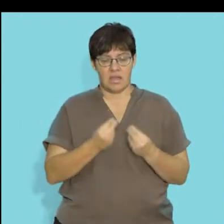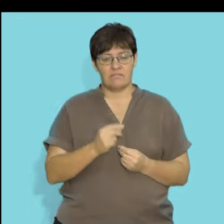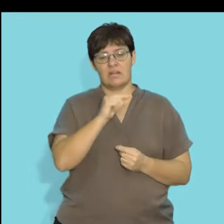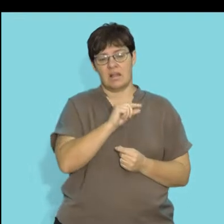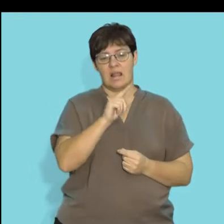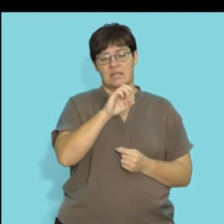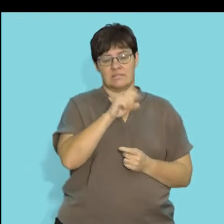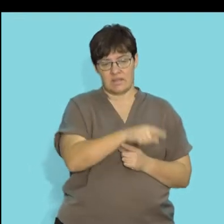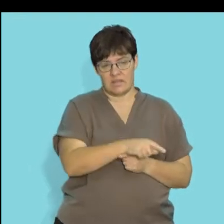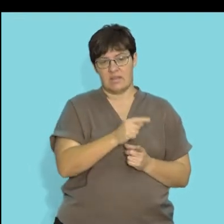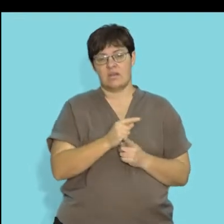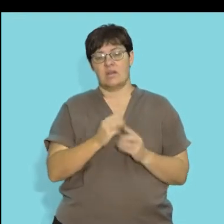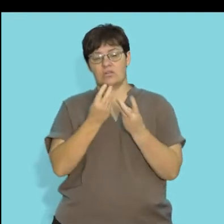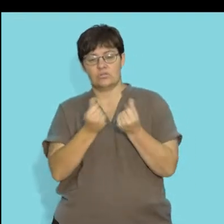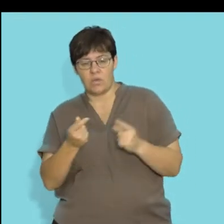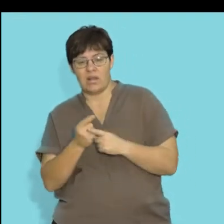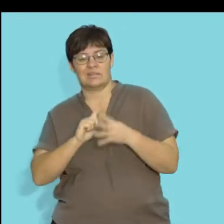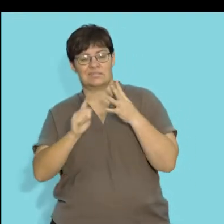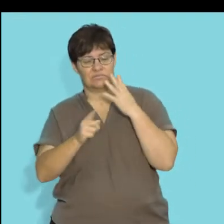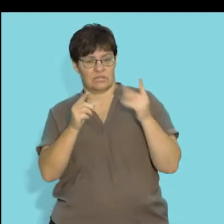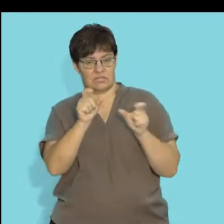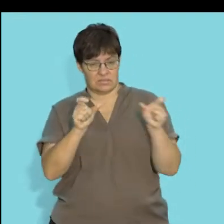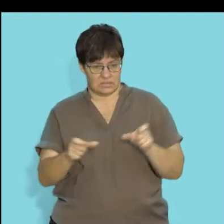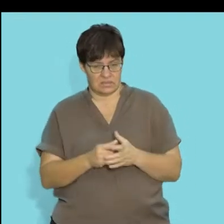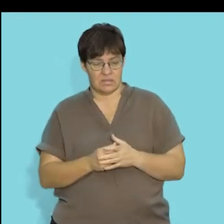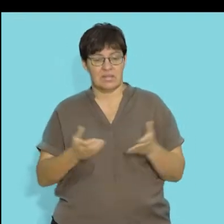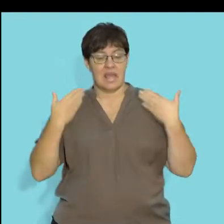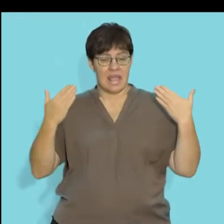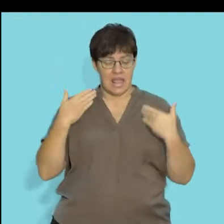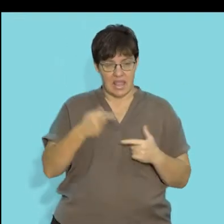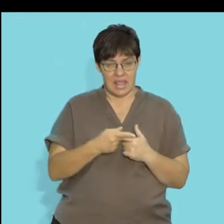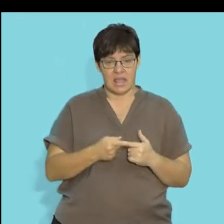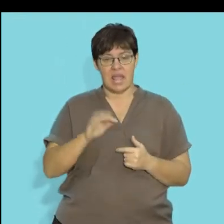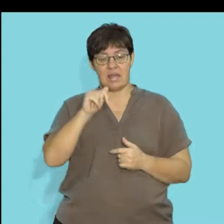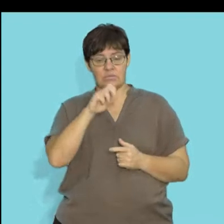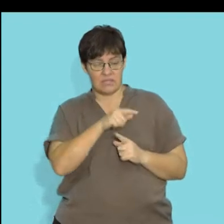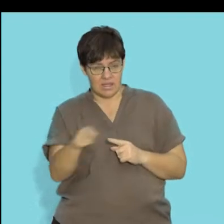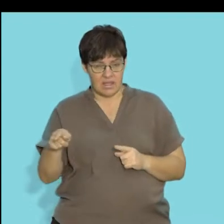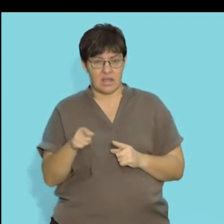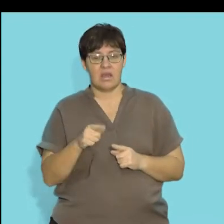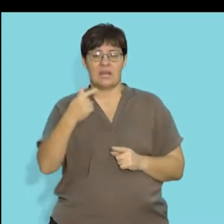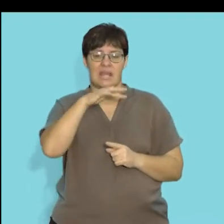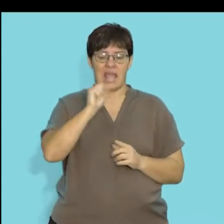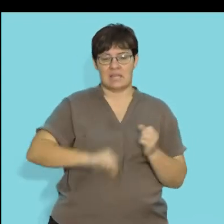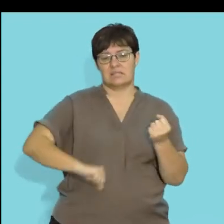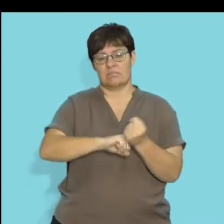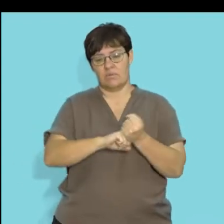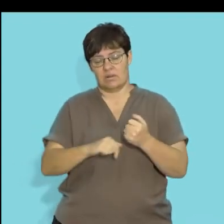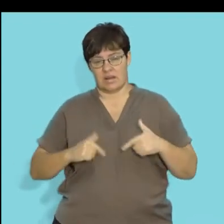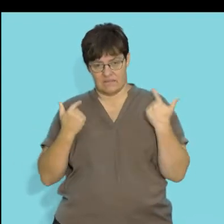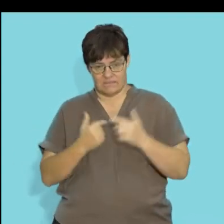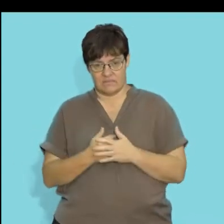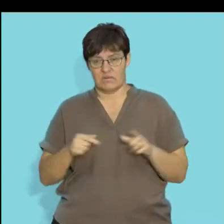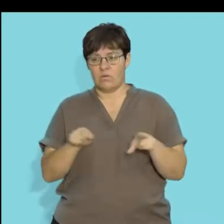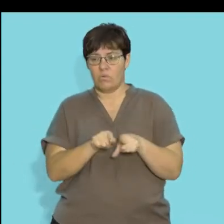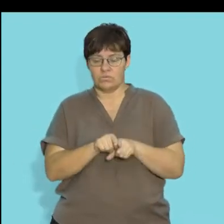the lithosphere, which is the soil and its different parts, the air, which would be the atmosphere and the gases that support life,